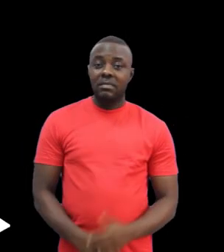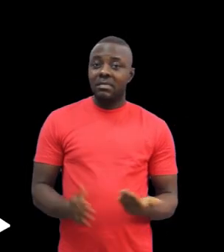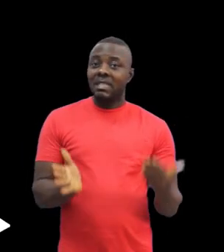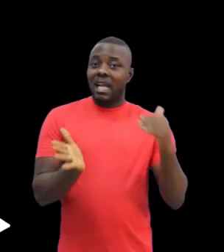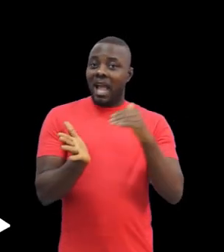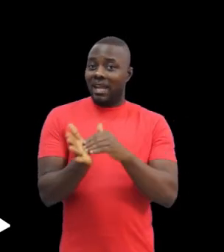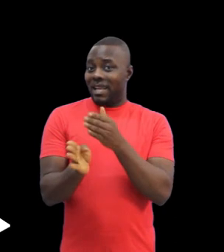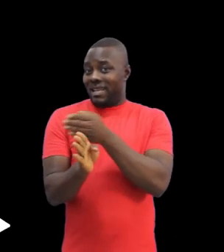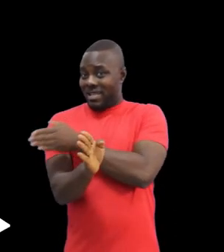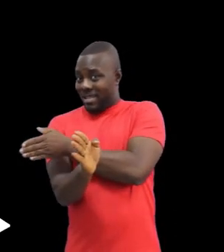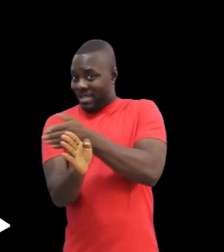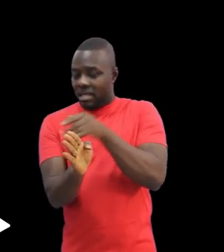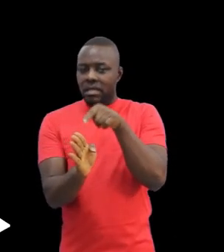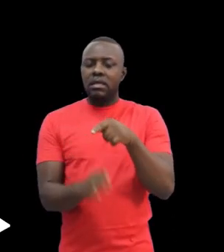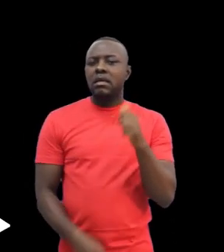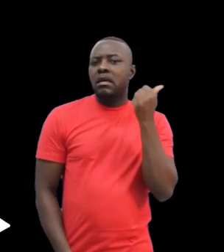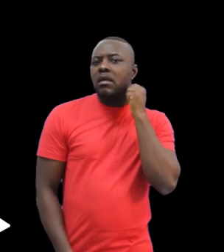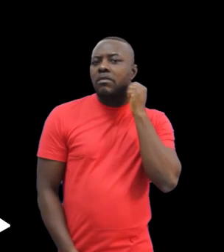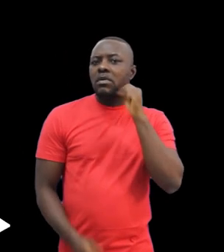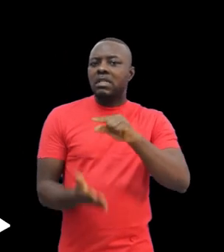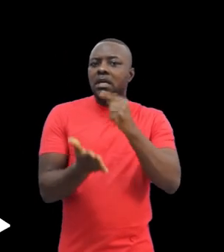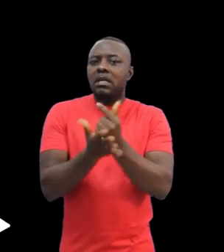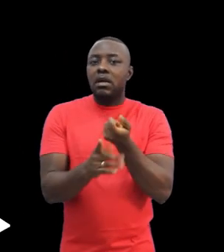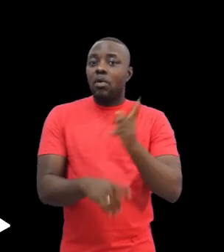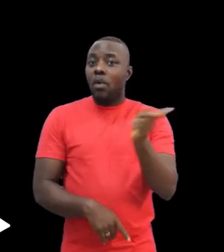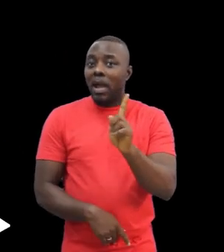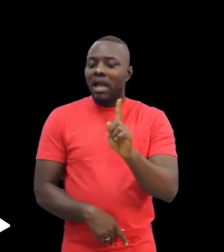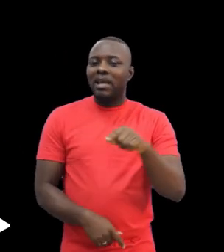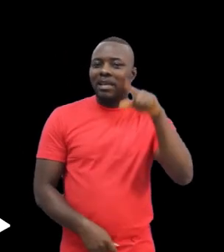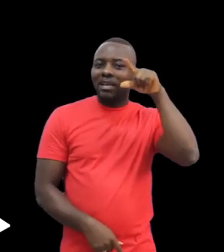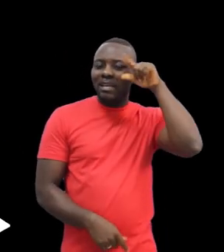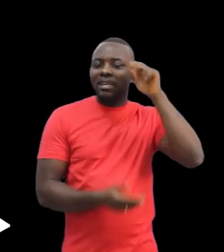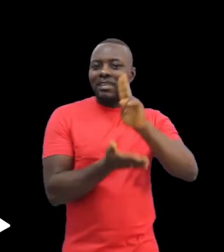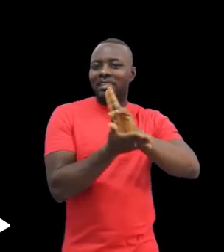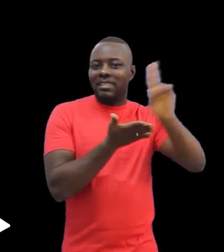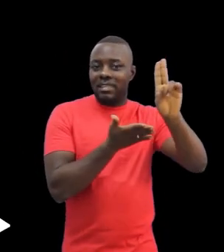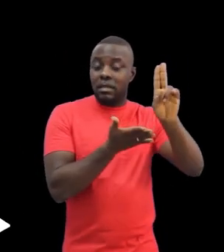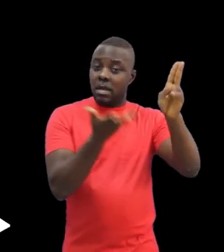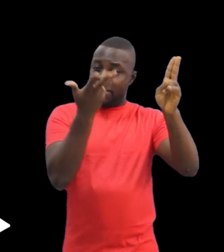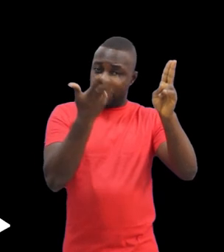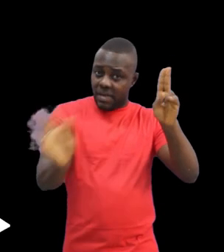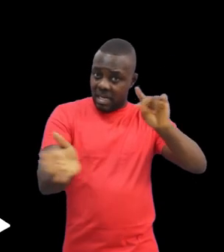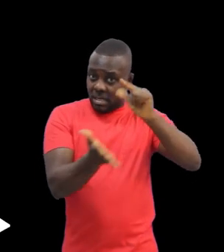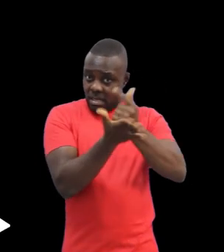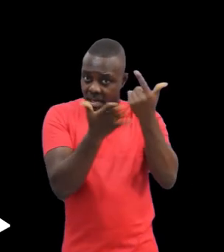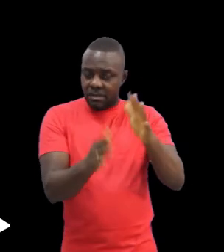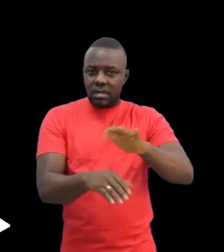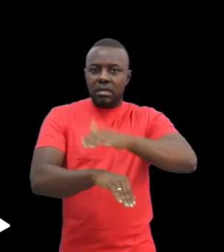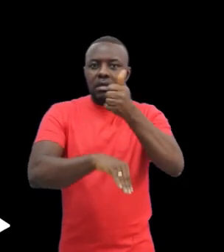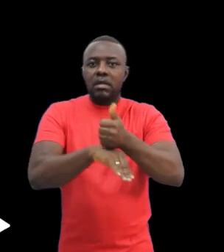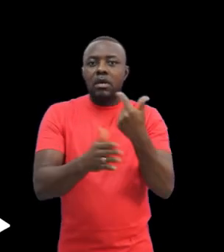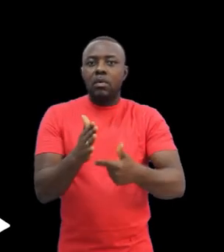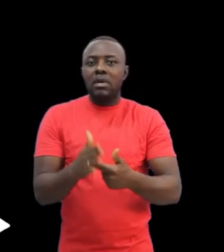On the other side of the Atlantic, Foster was preparing his deaf education mission for the United States. In the United